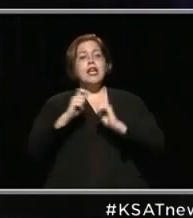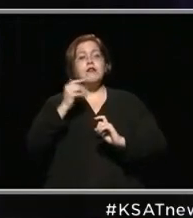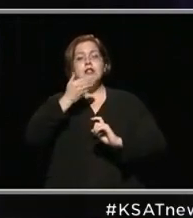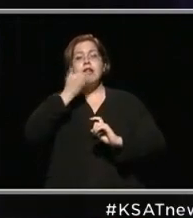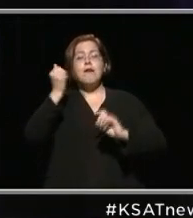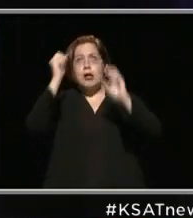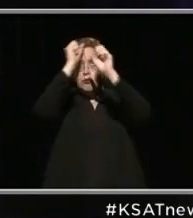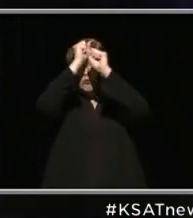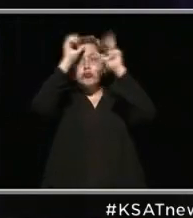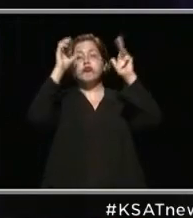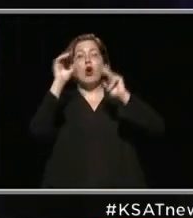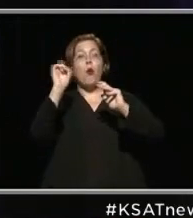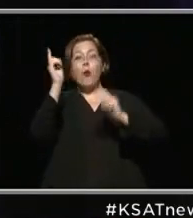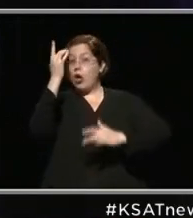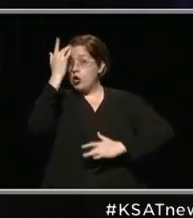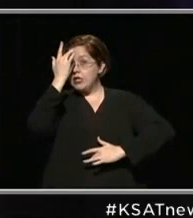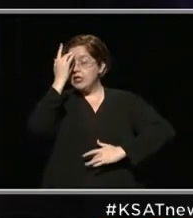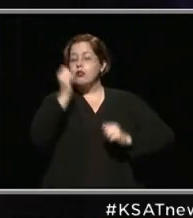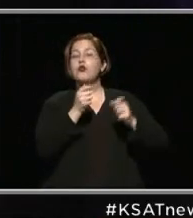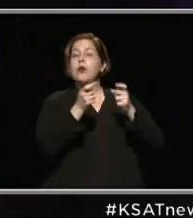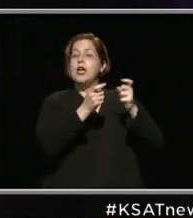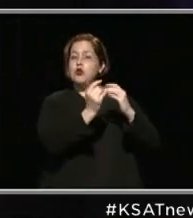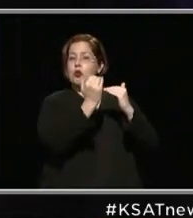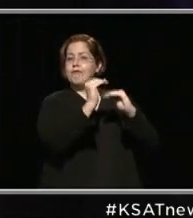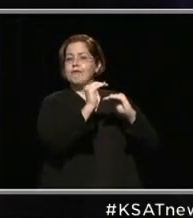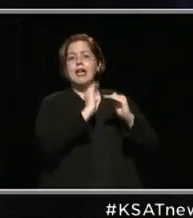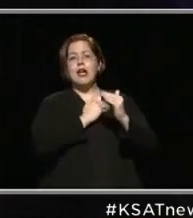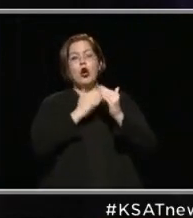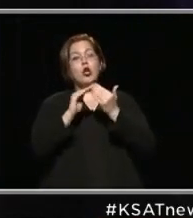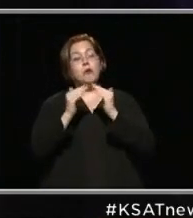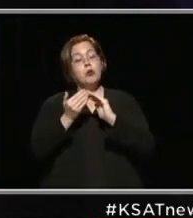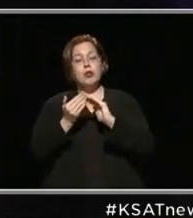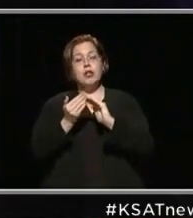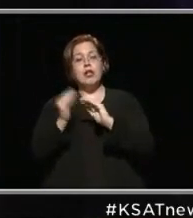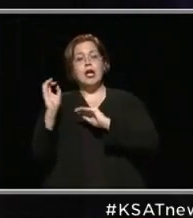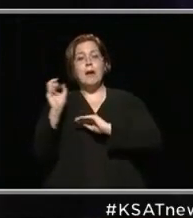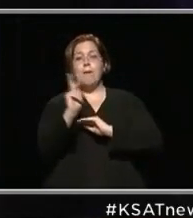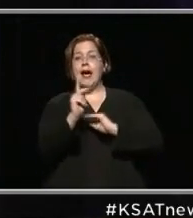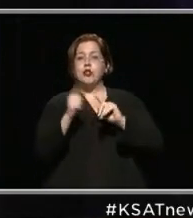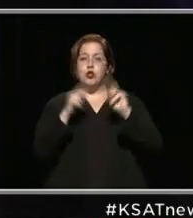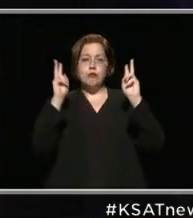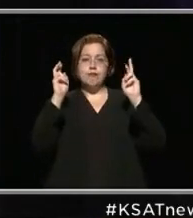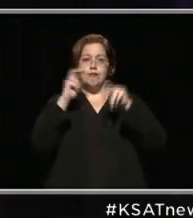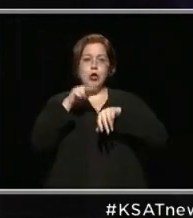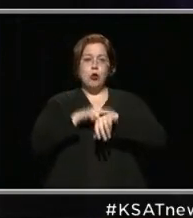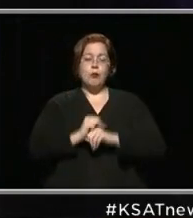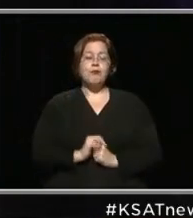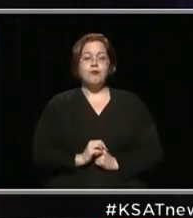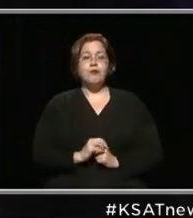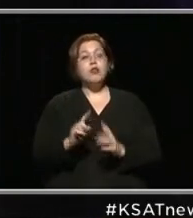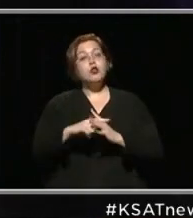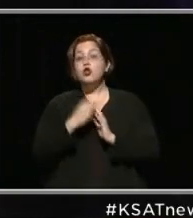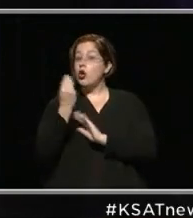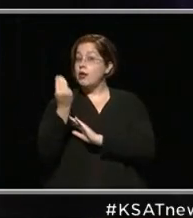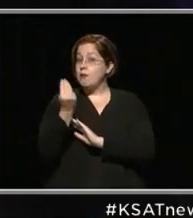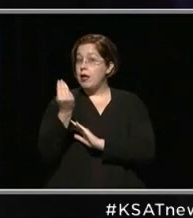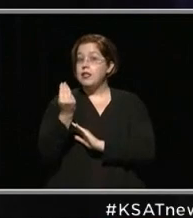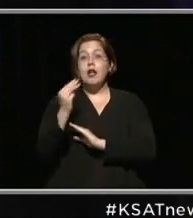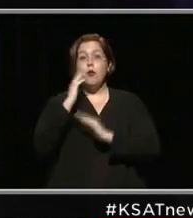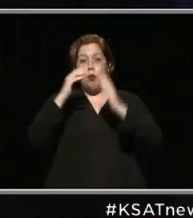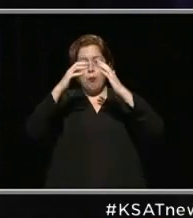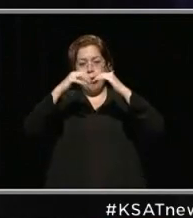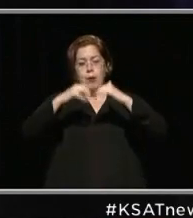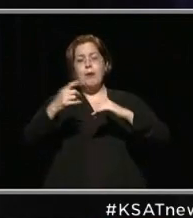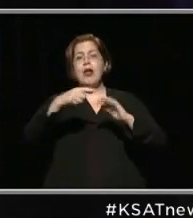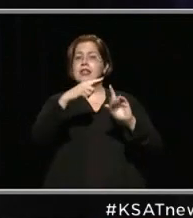sense of where the infections are so we can control it in our community and get back to some sense of normalcy. Beginning Monday, we will break down